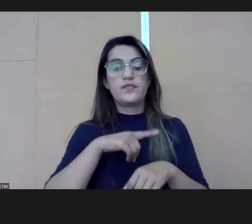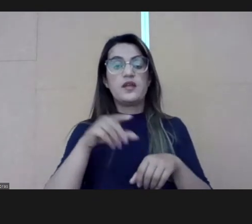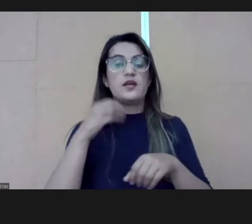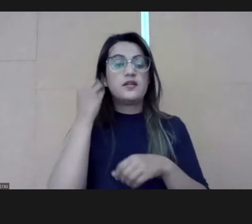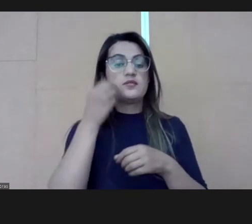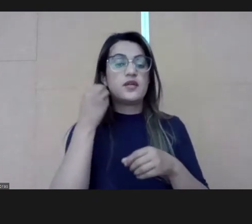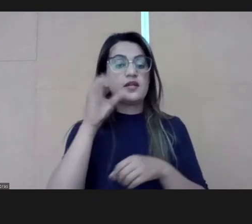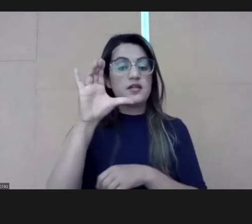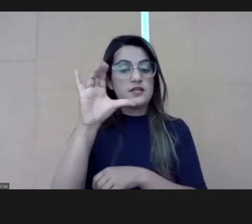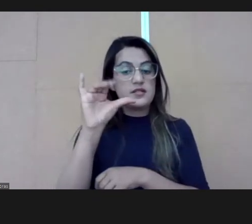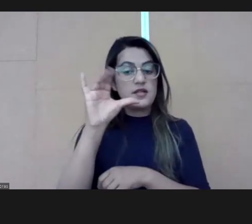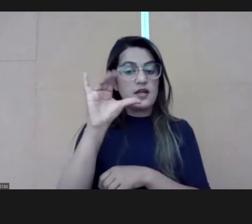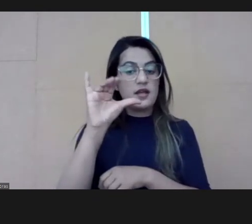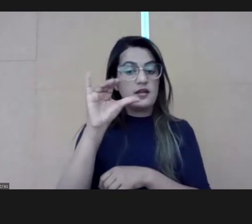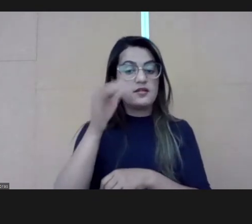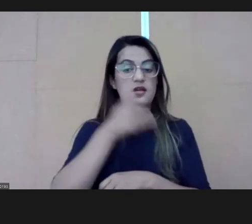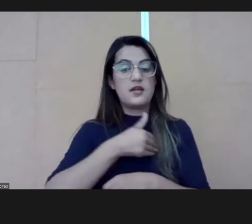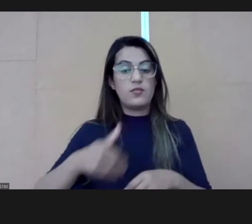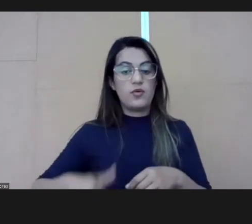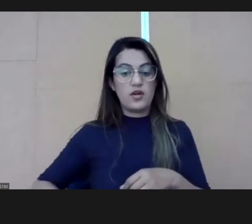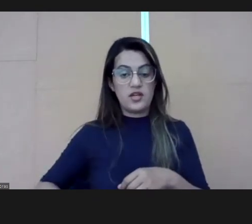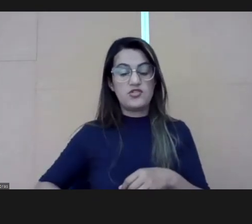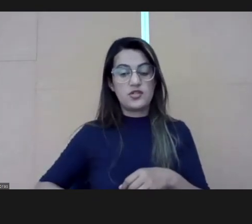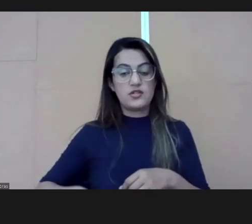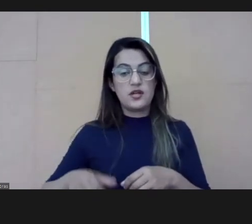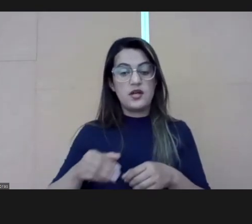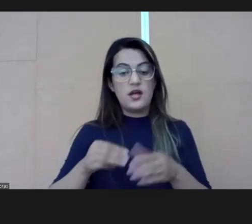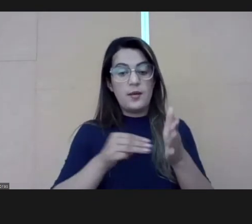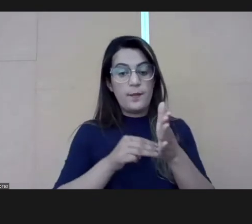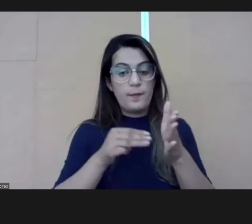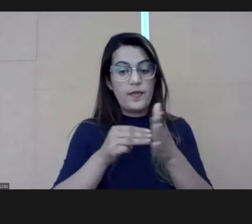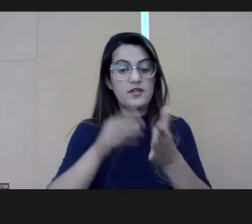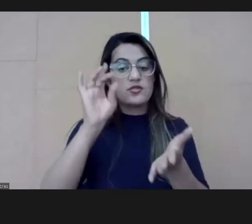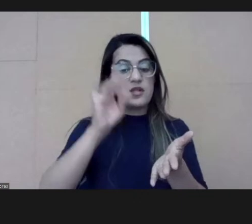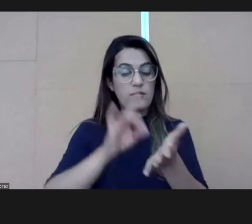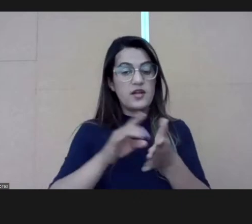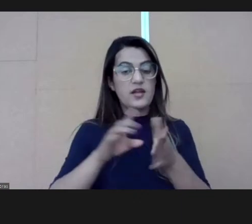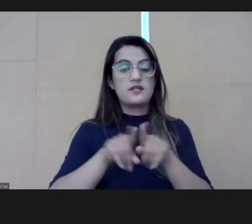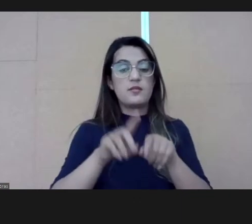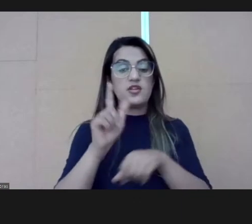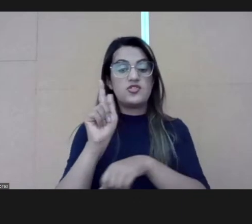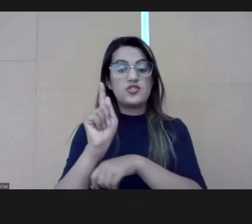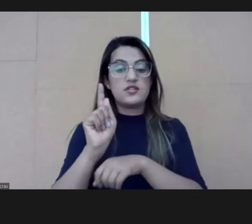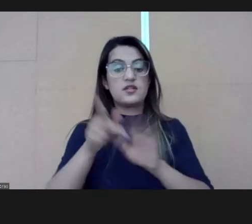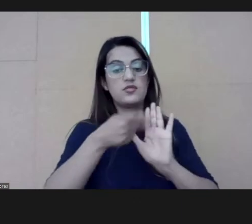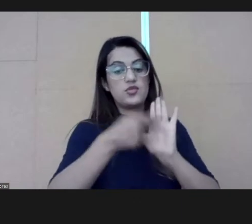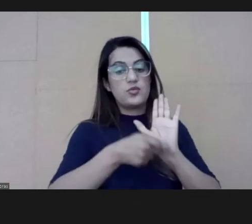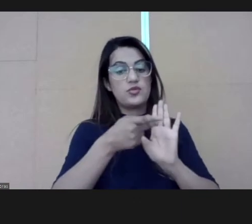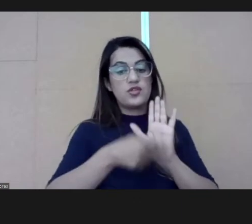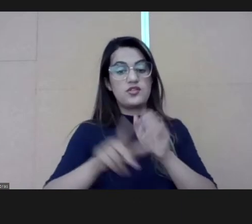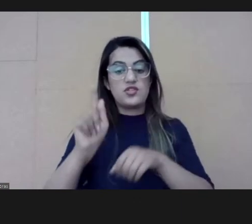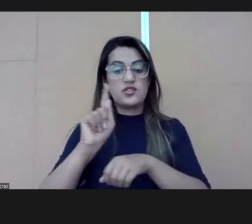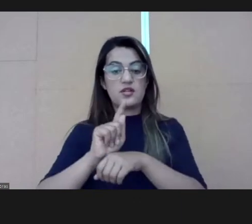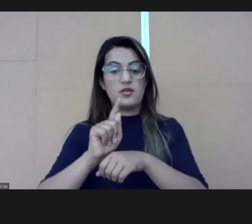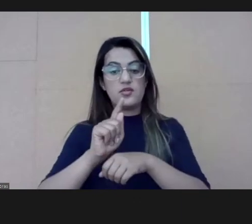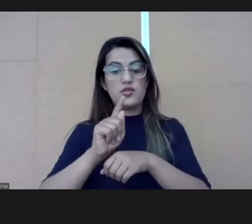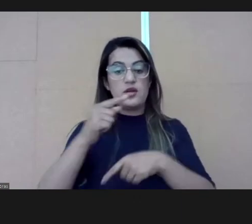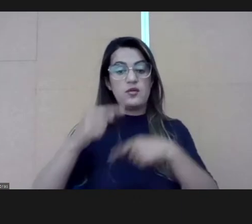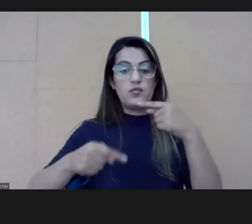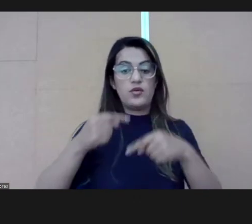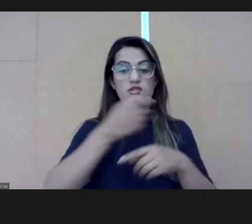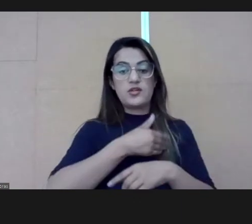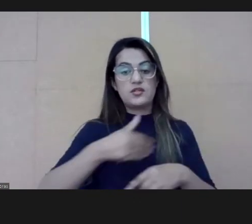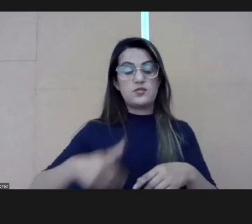major in public administration, project management,